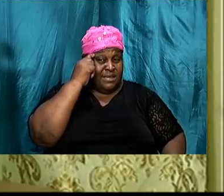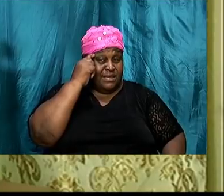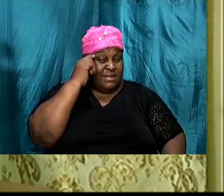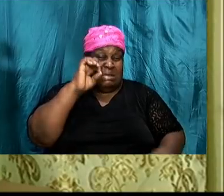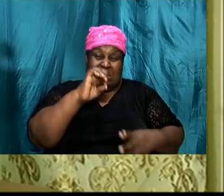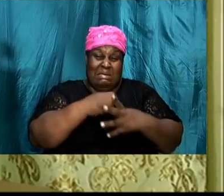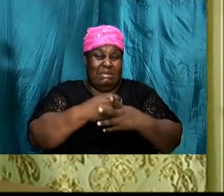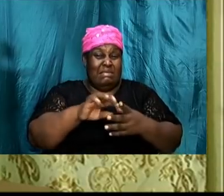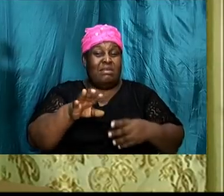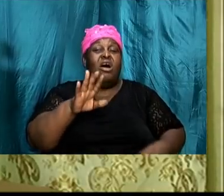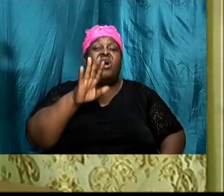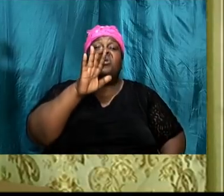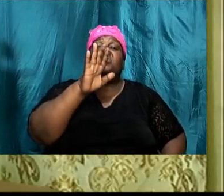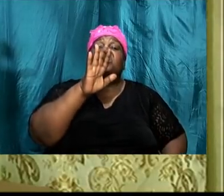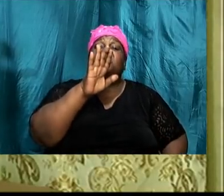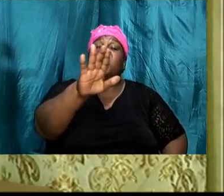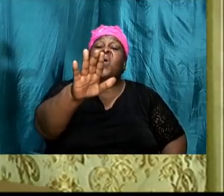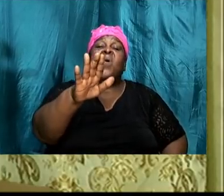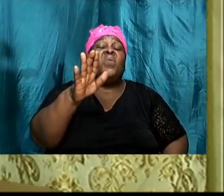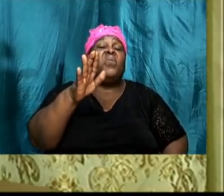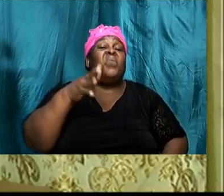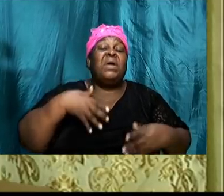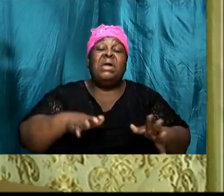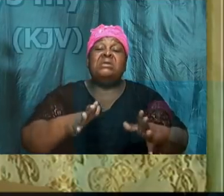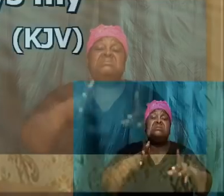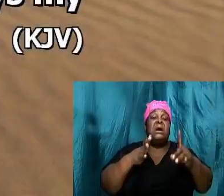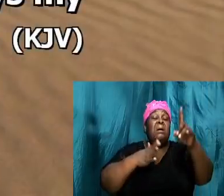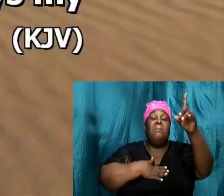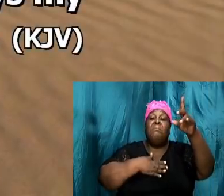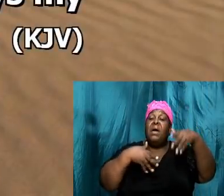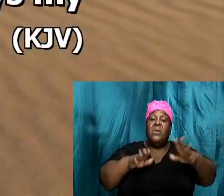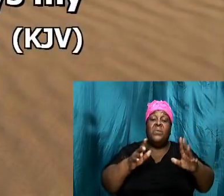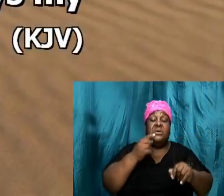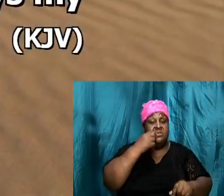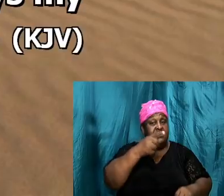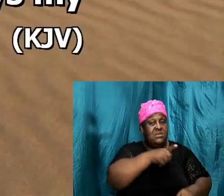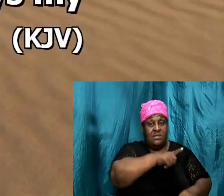are your ways my ways say the Lord